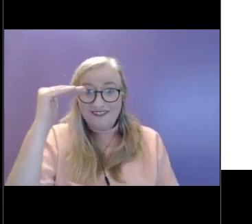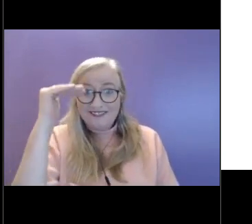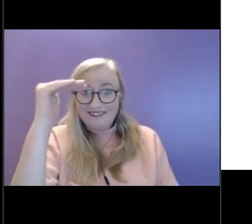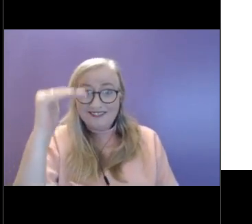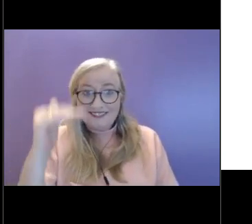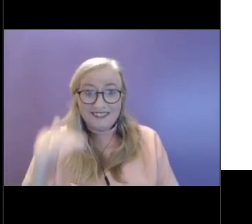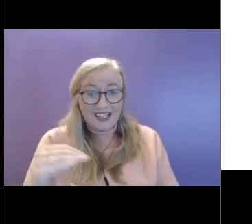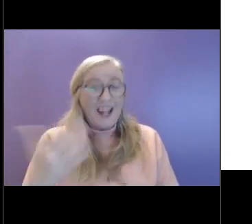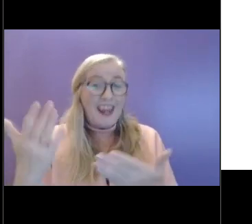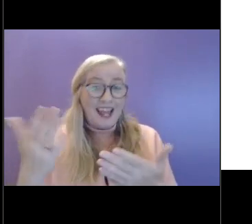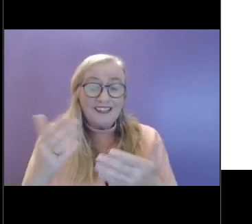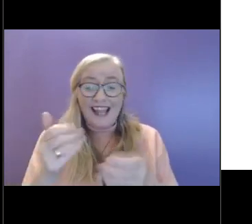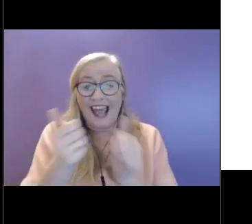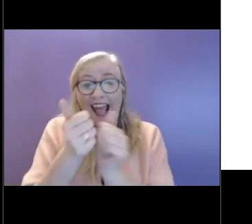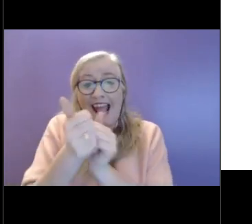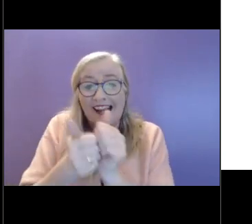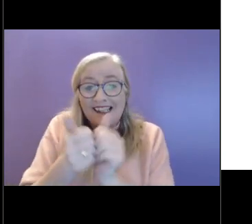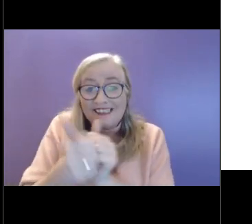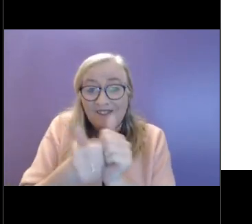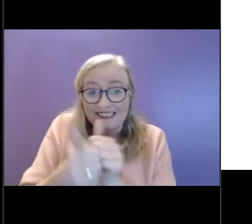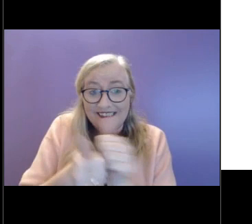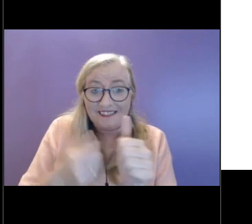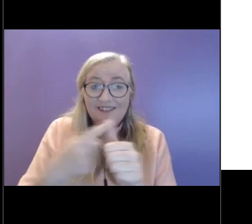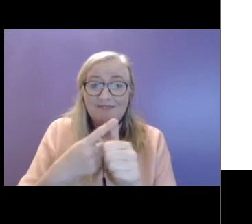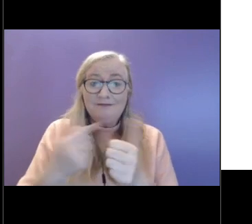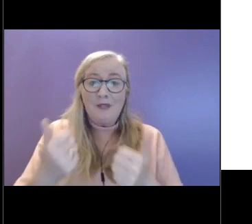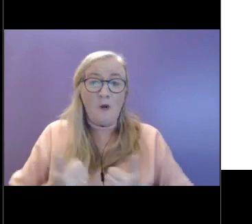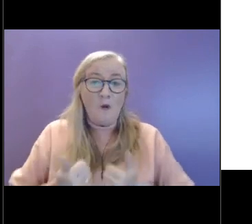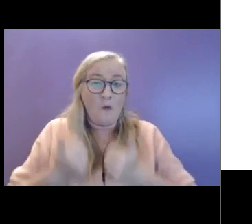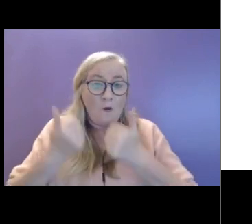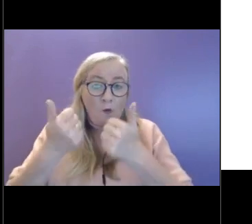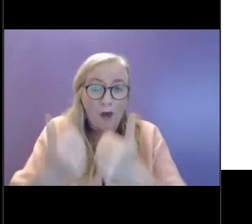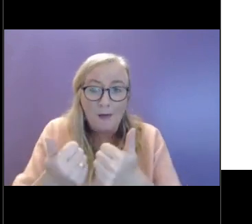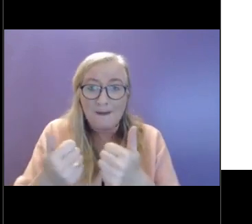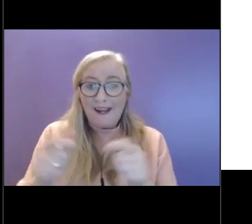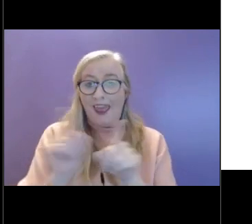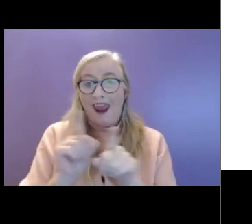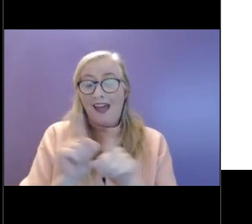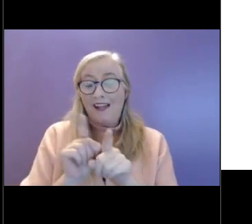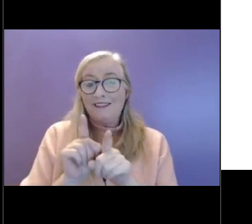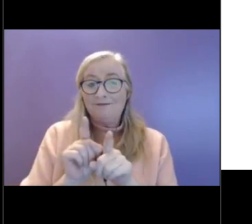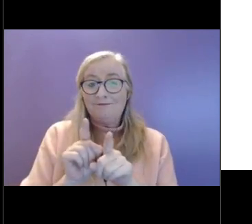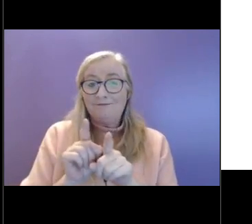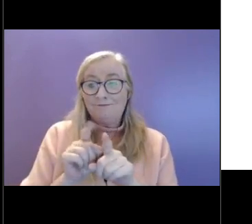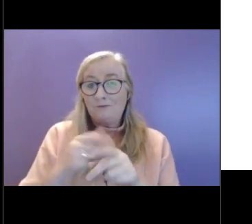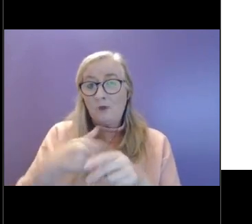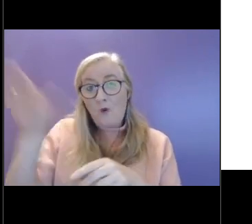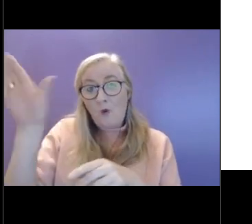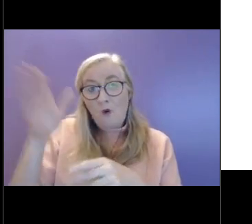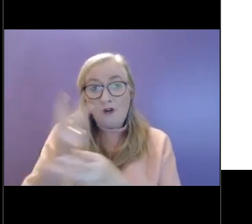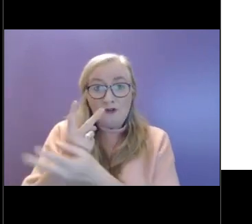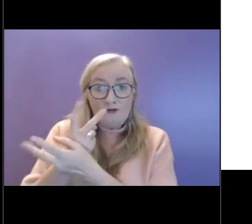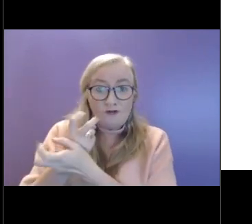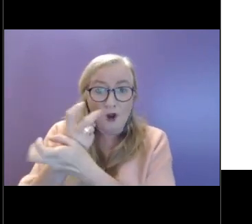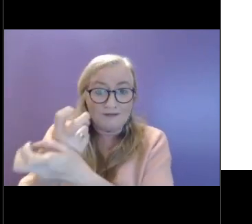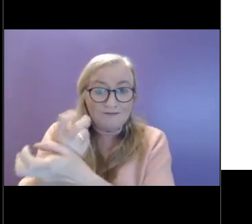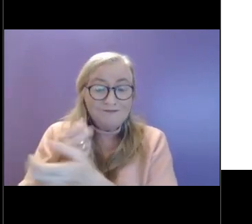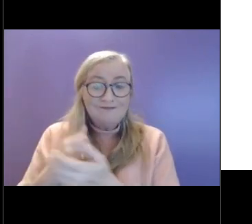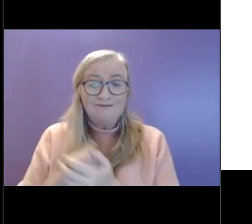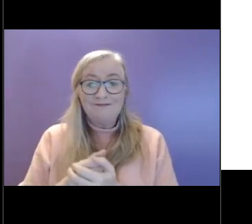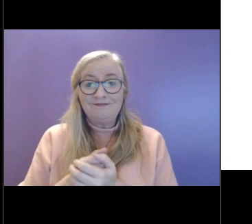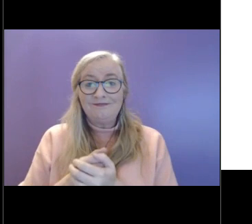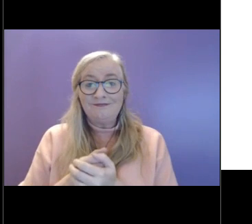in activities that promote a sense of wellbeing. So as Connor said, like going for a run in a board game with your